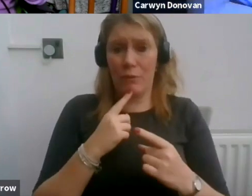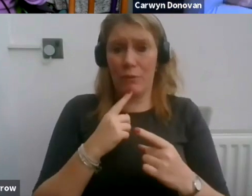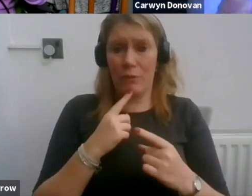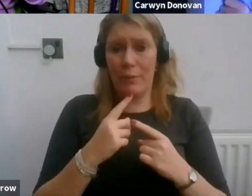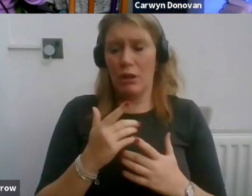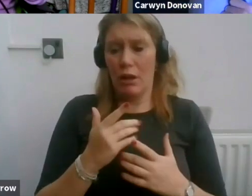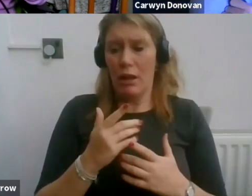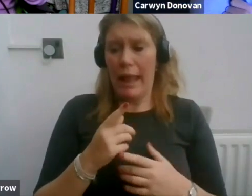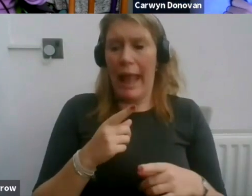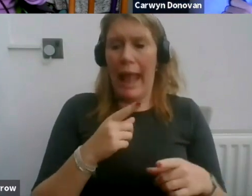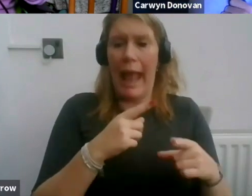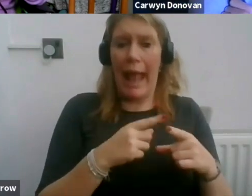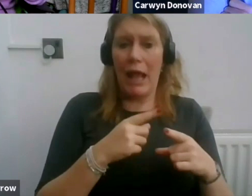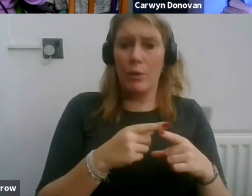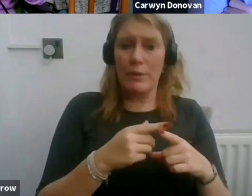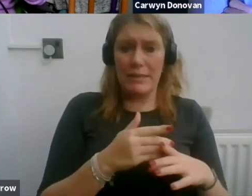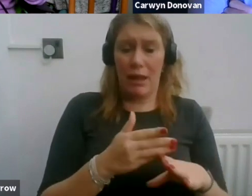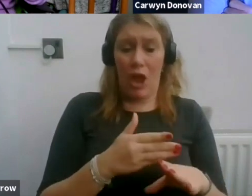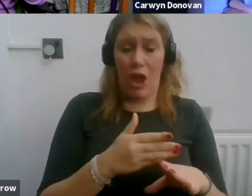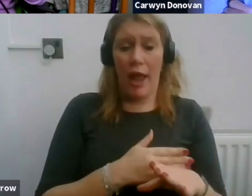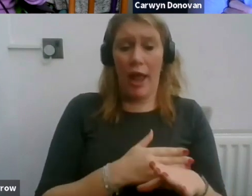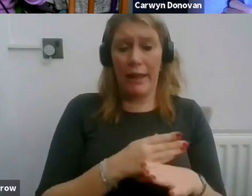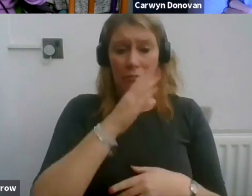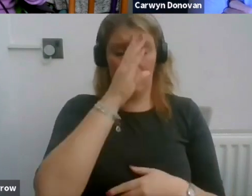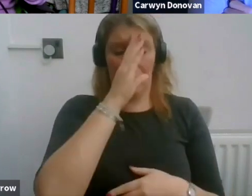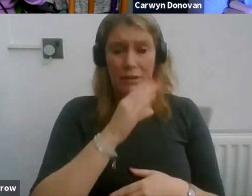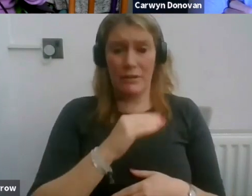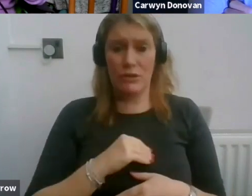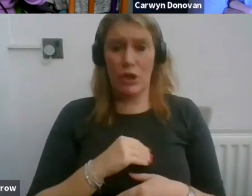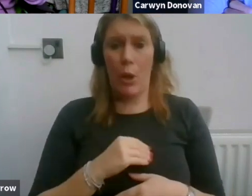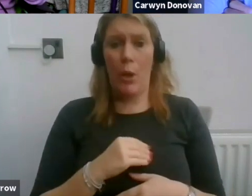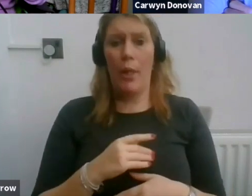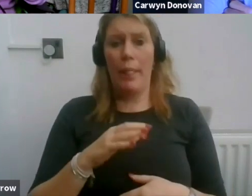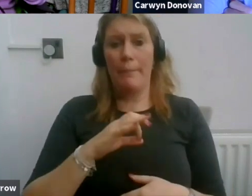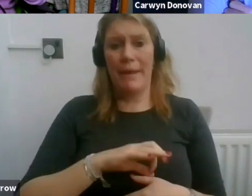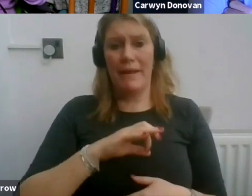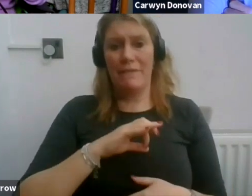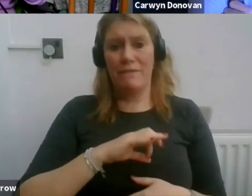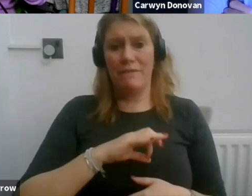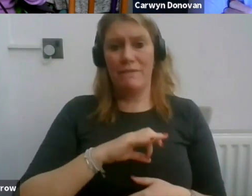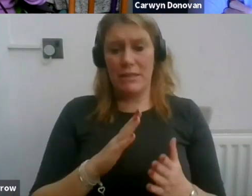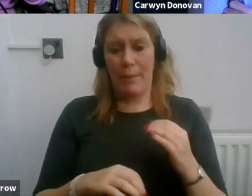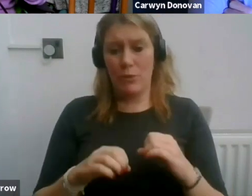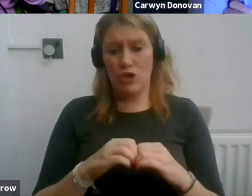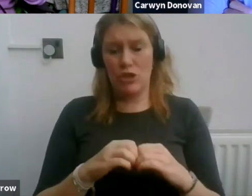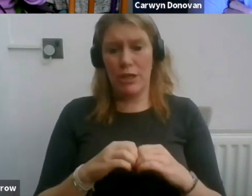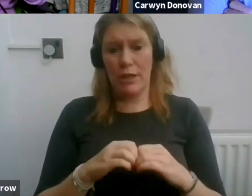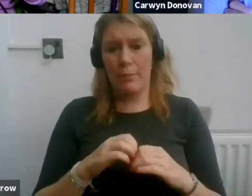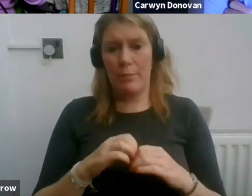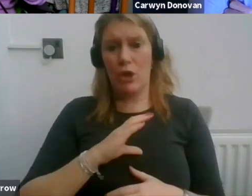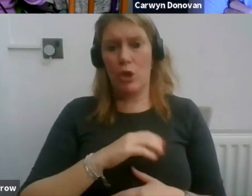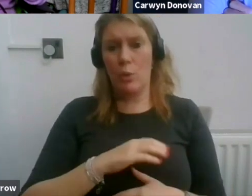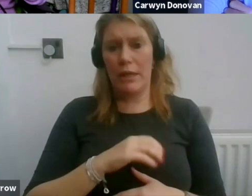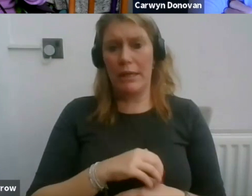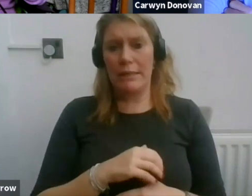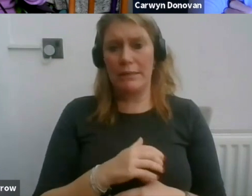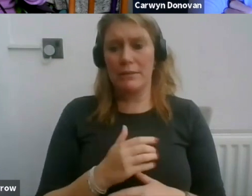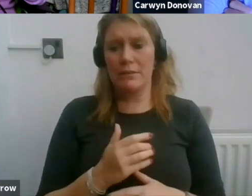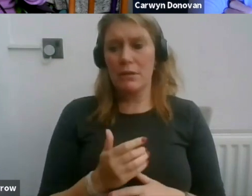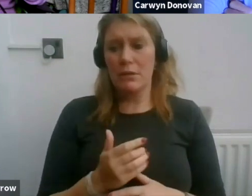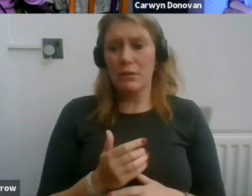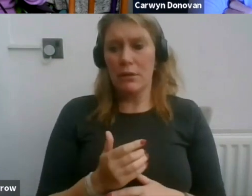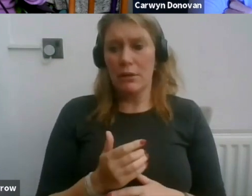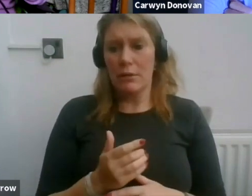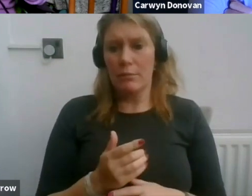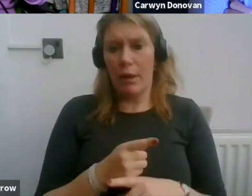about the other kind, you know, the kind of benefits of membership that perhaps trade unionists take for granted, but other people don't know